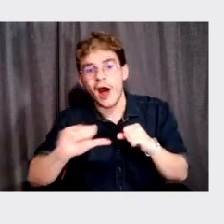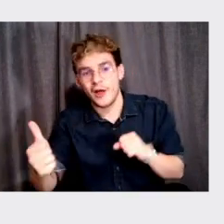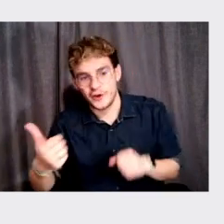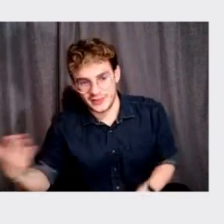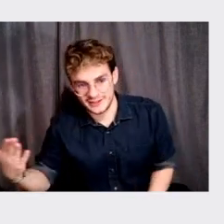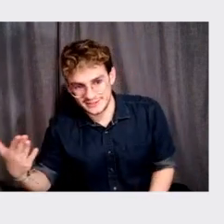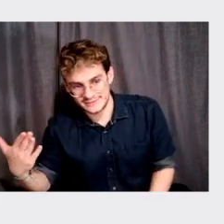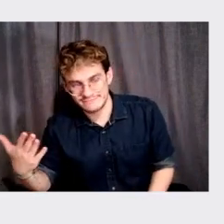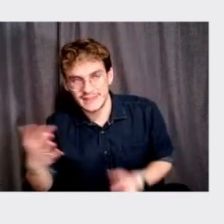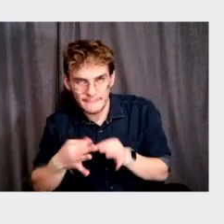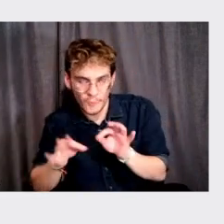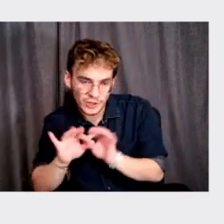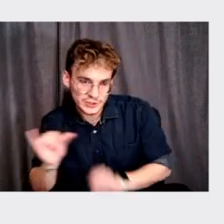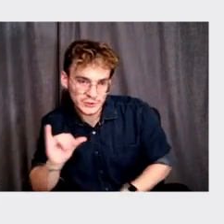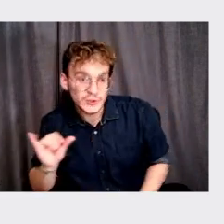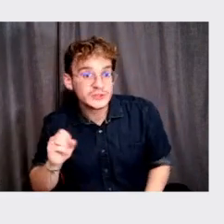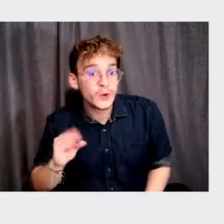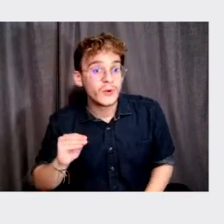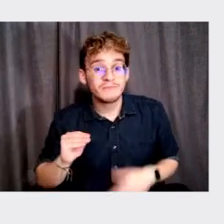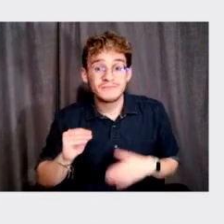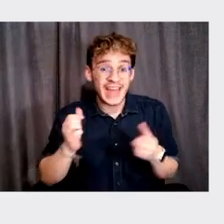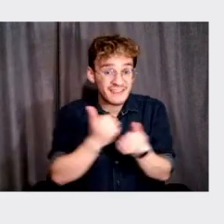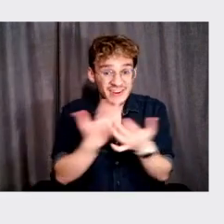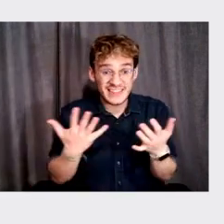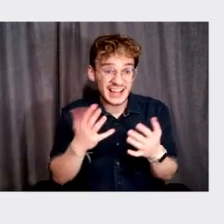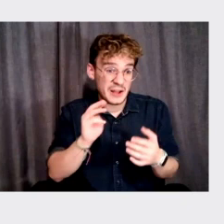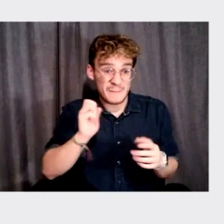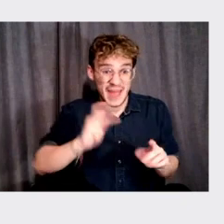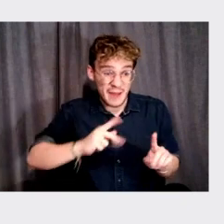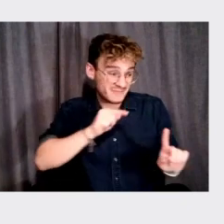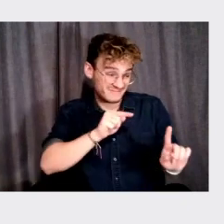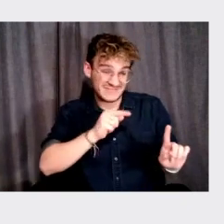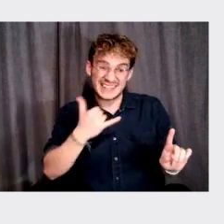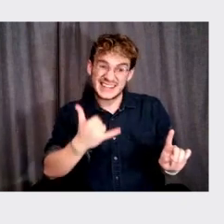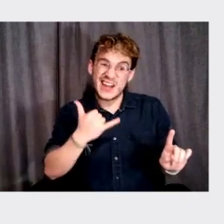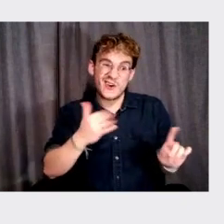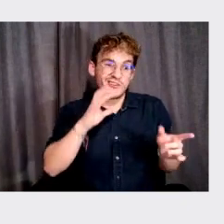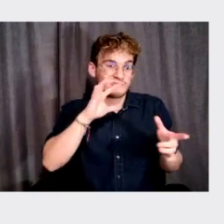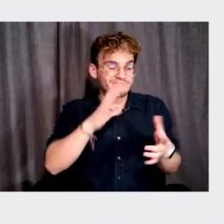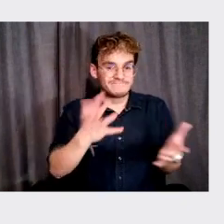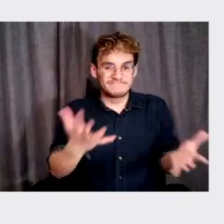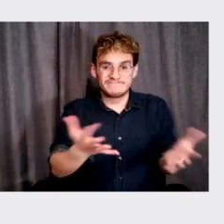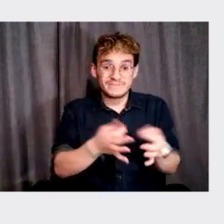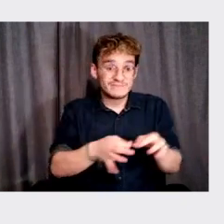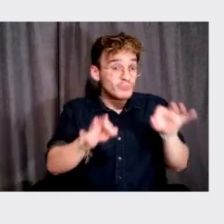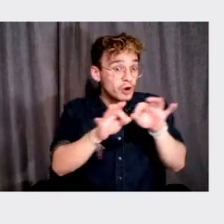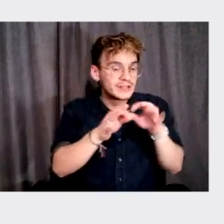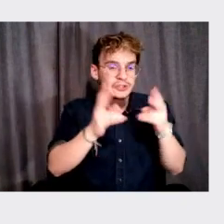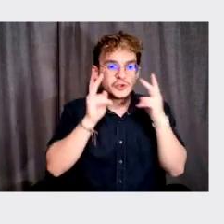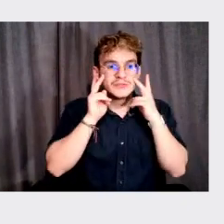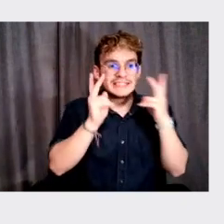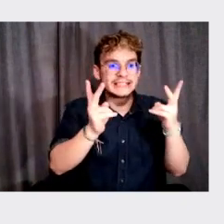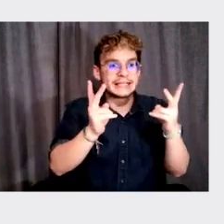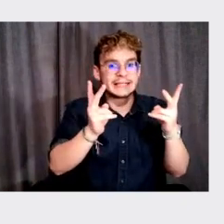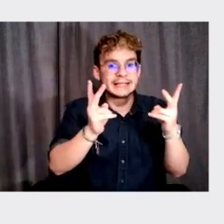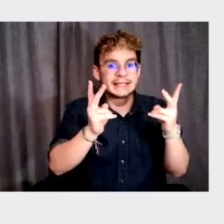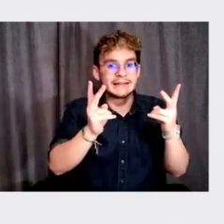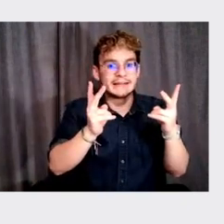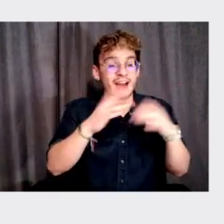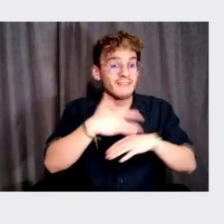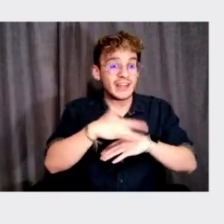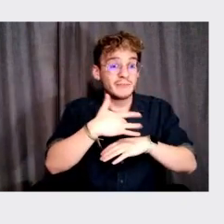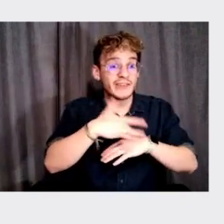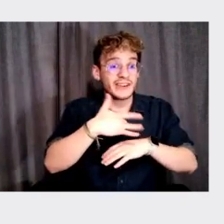important too. And, and, and all those things are mapped. think it's now a matter of, um, you know, seeing, uh, availability,